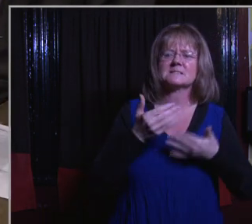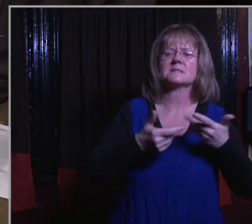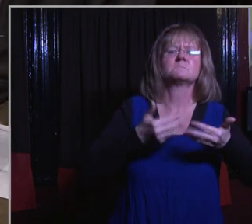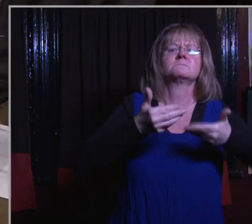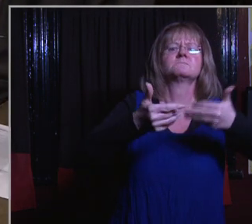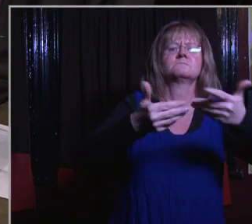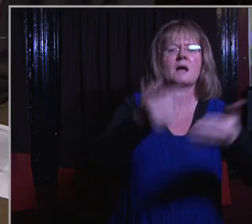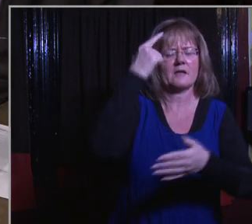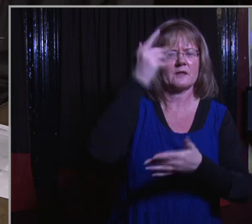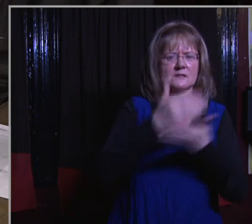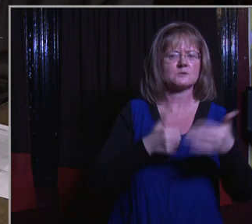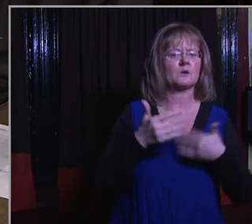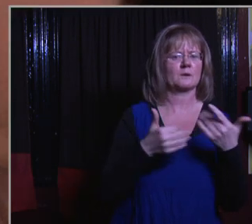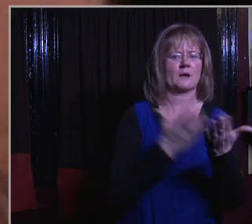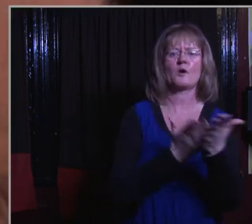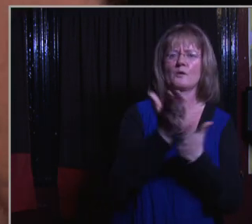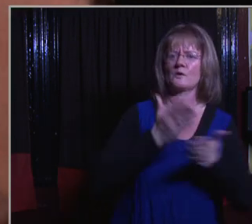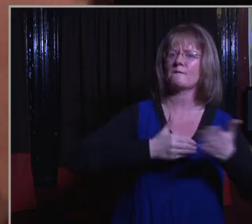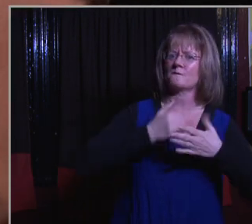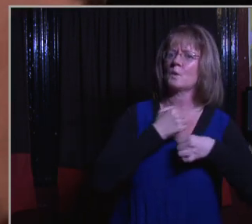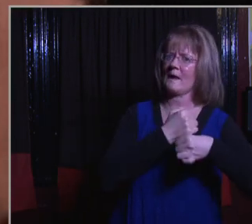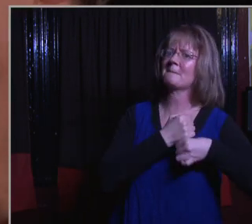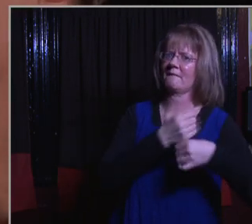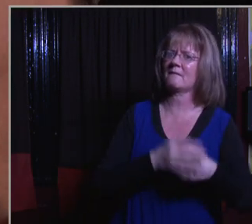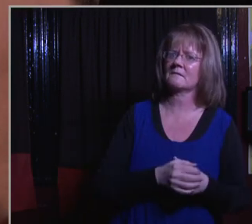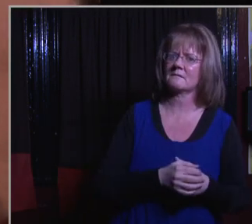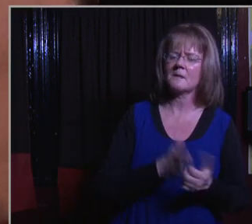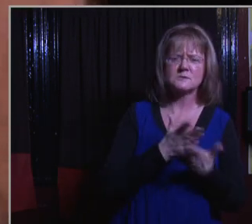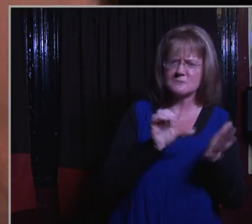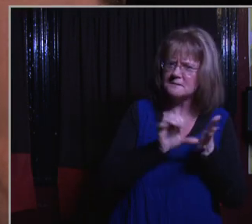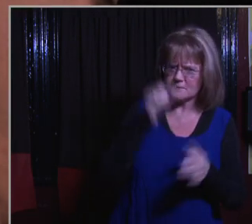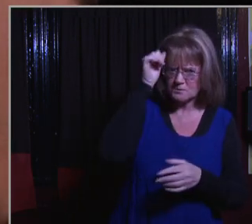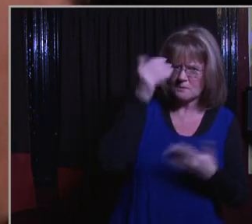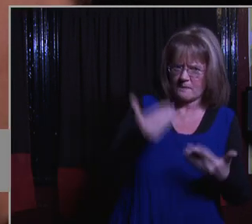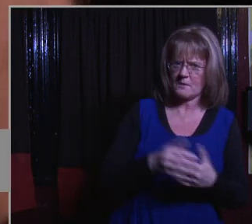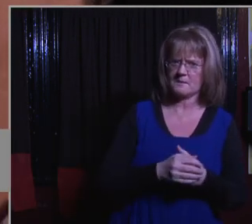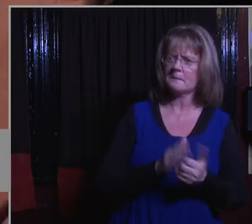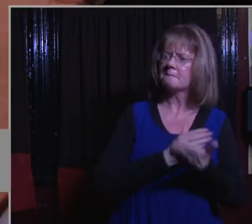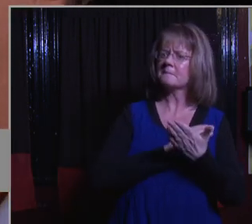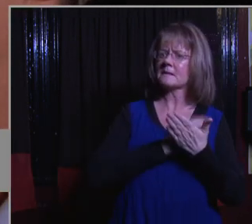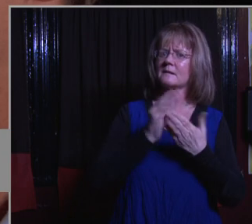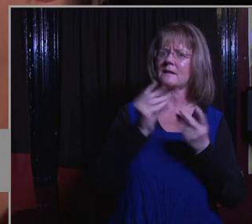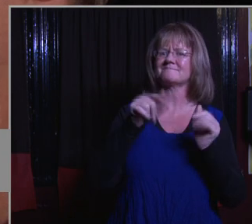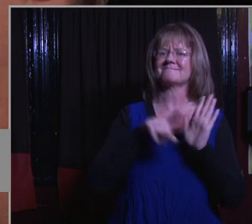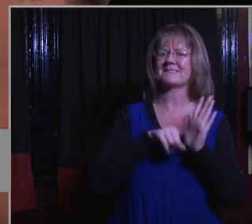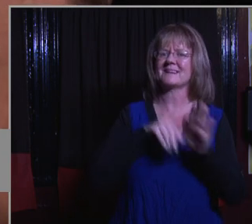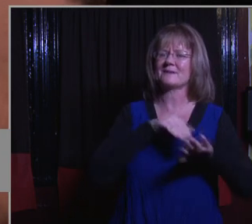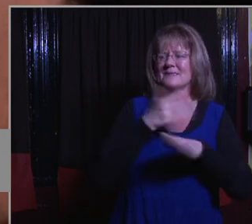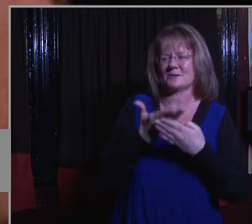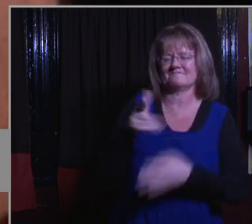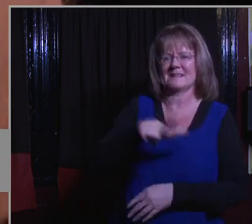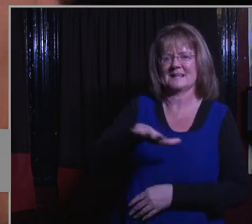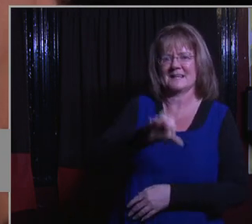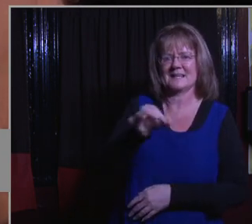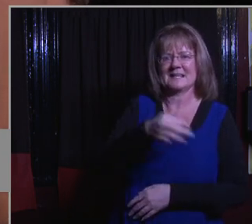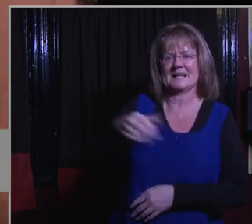story like this will keep percolating through the campaign. It's hard to tell at the moment but clearly it has had some negative effect on National. I mean